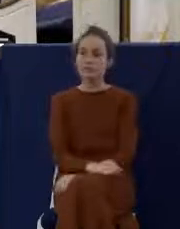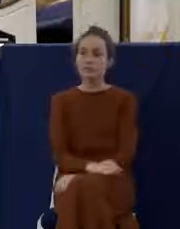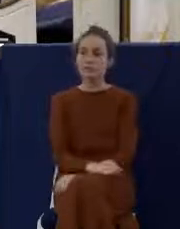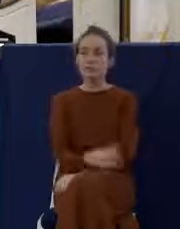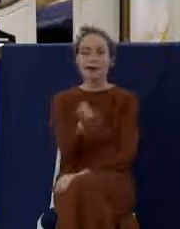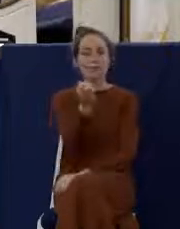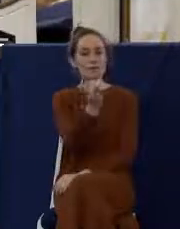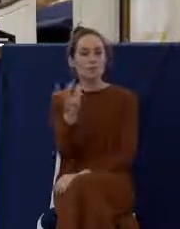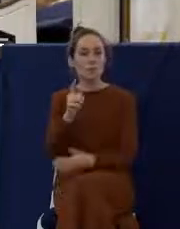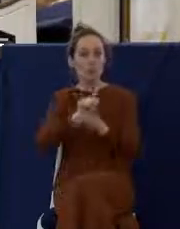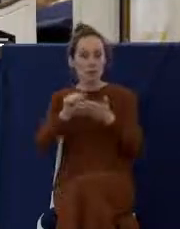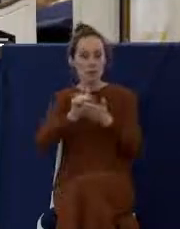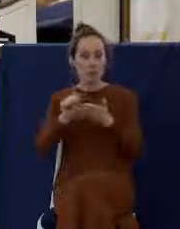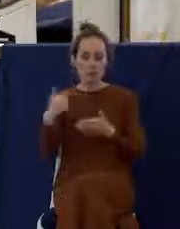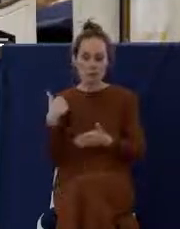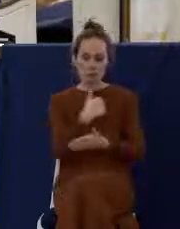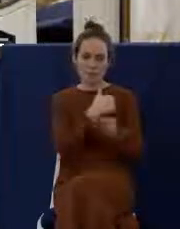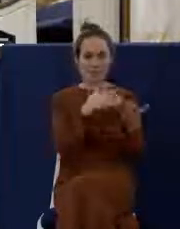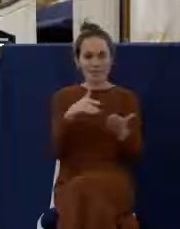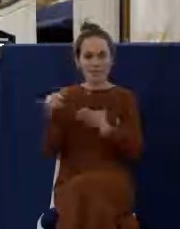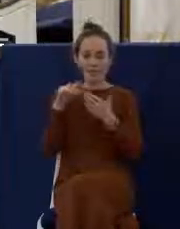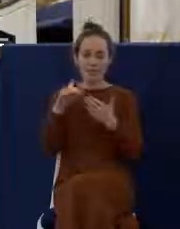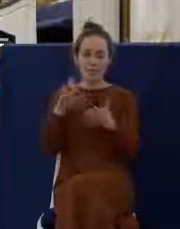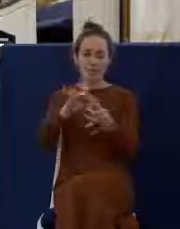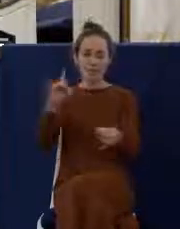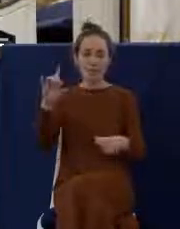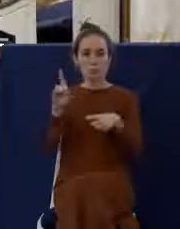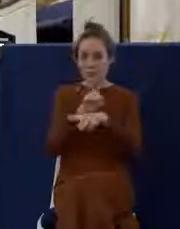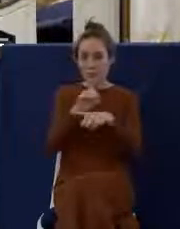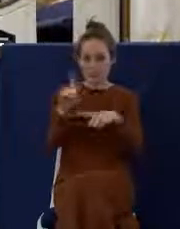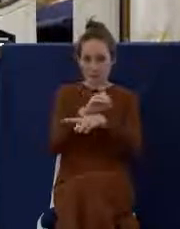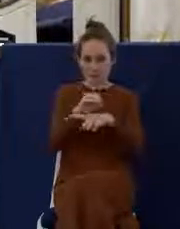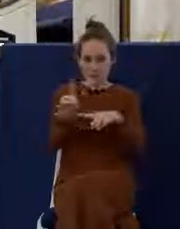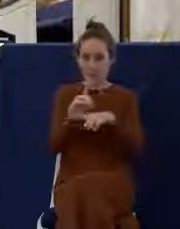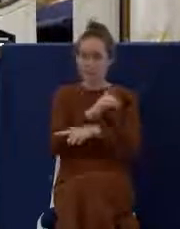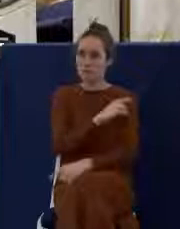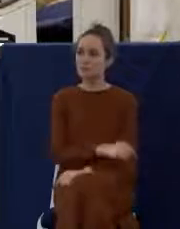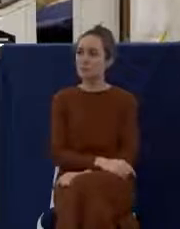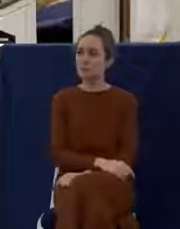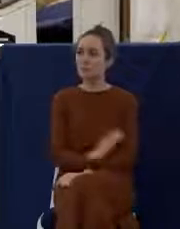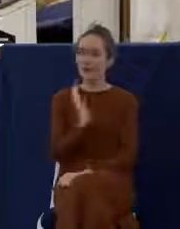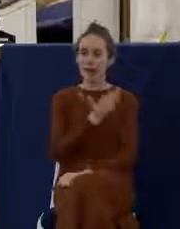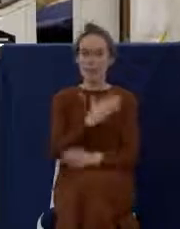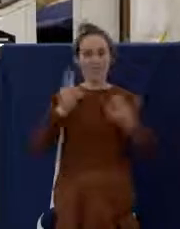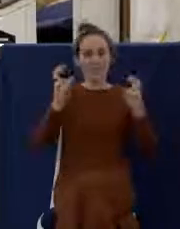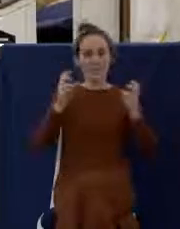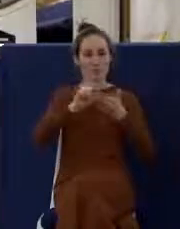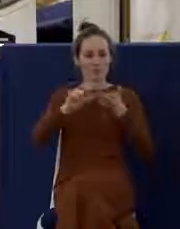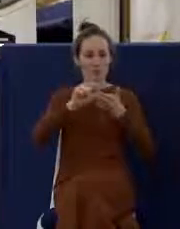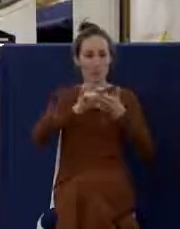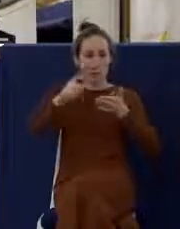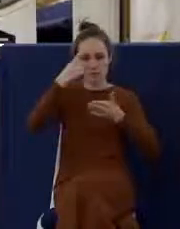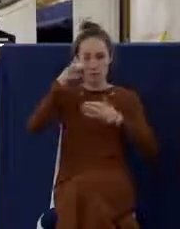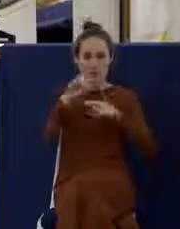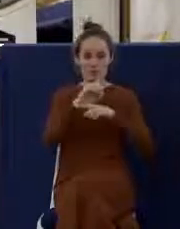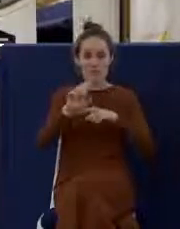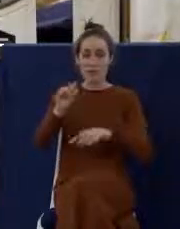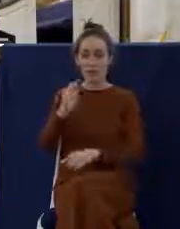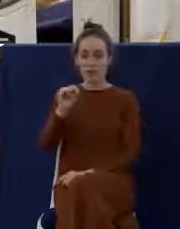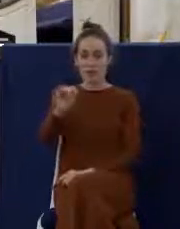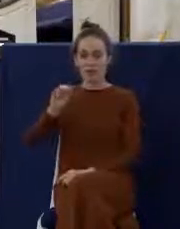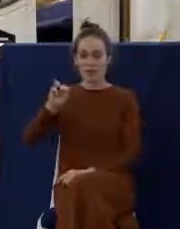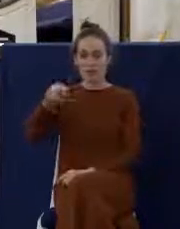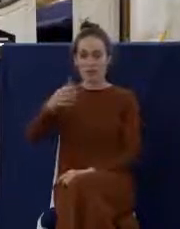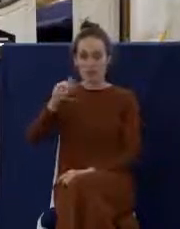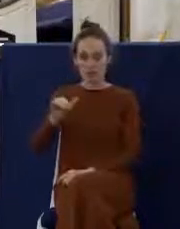several weeks, we've been doing a series on spiritual disciplines, and the theme verse for the series, as you know, is 1 Timothy 4.7,